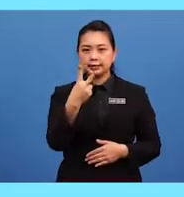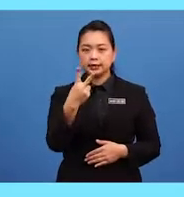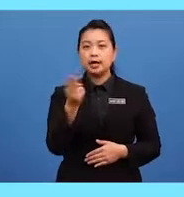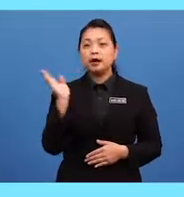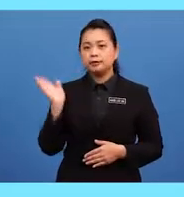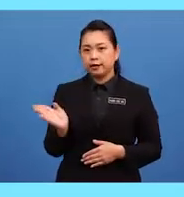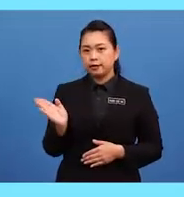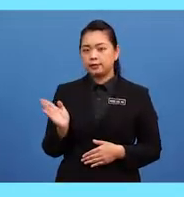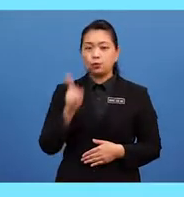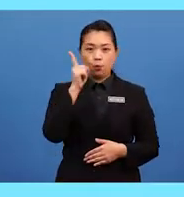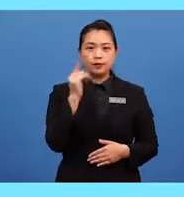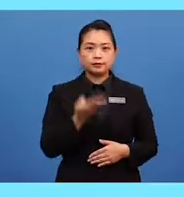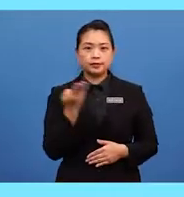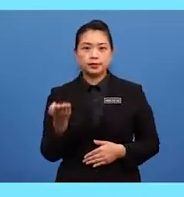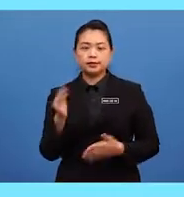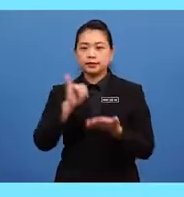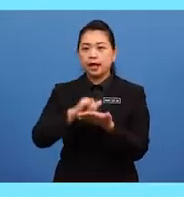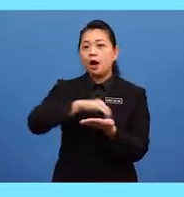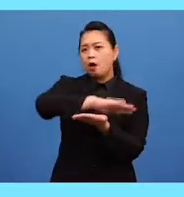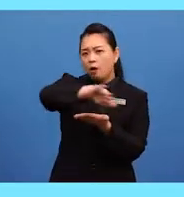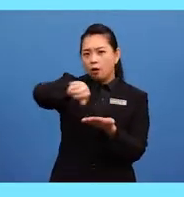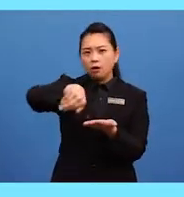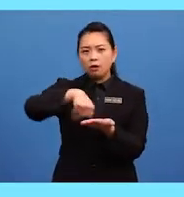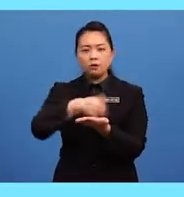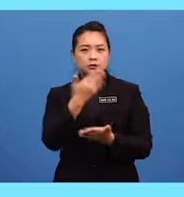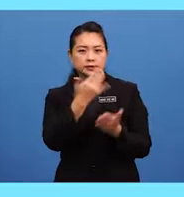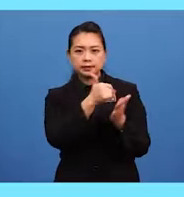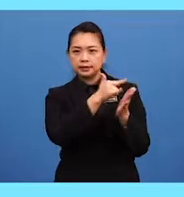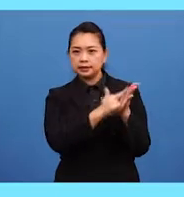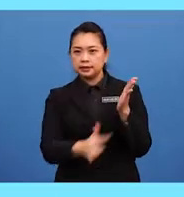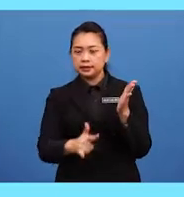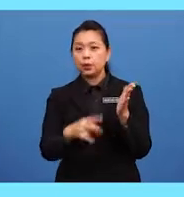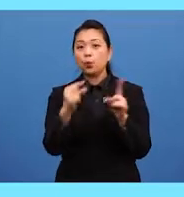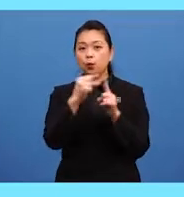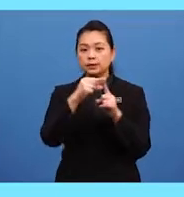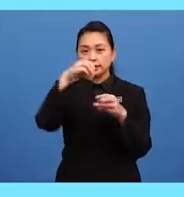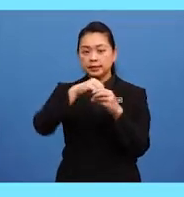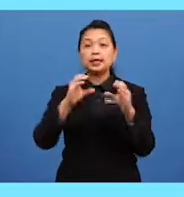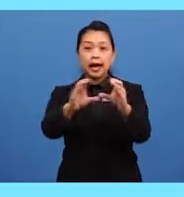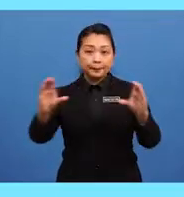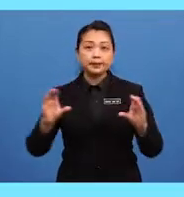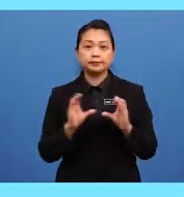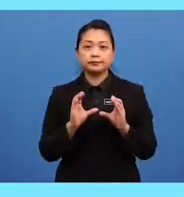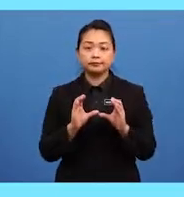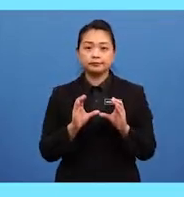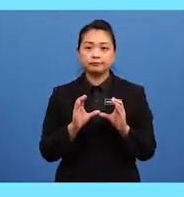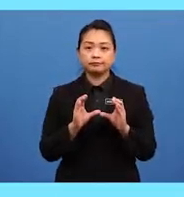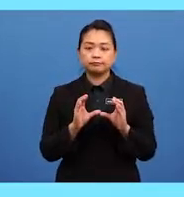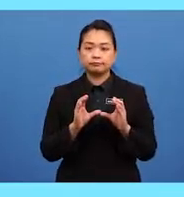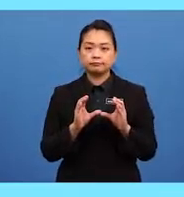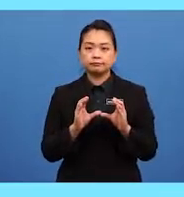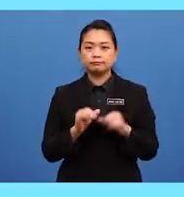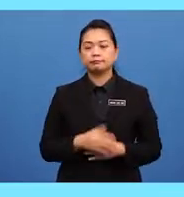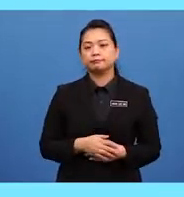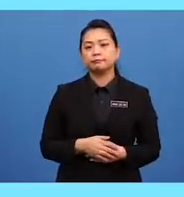there's one thing that all these words have in common. It's none other than